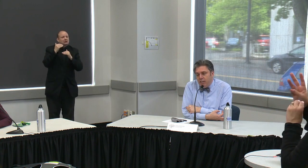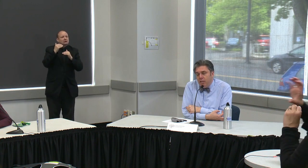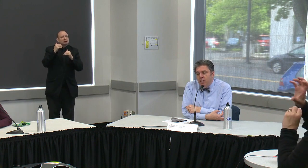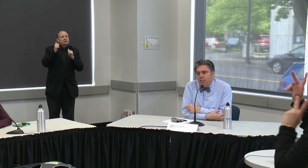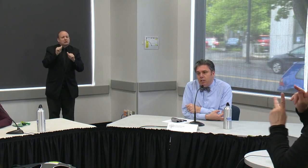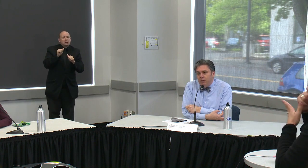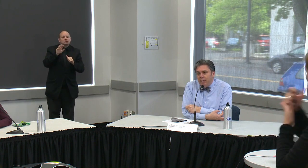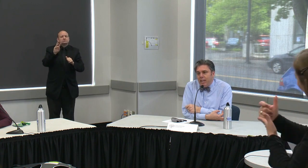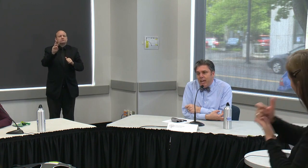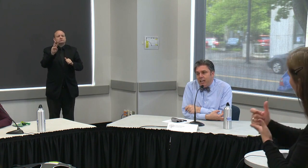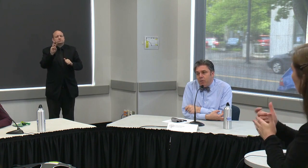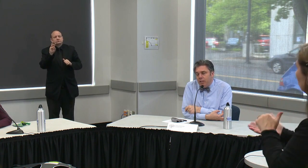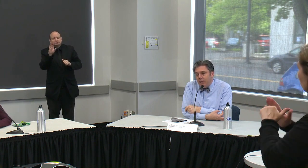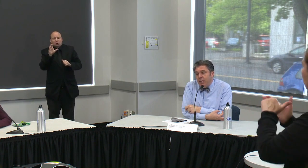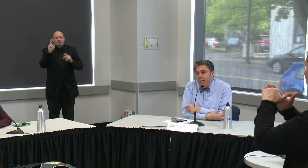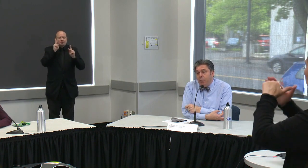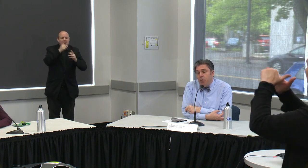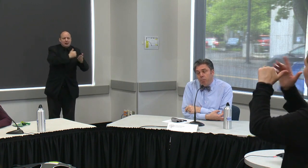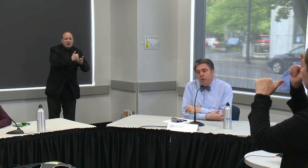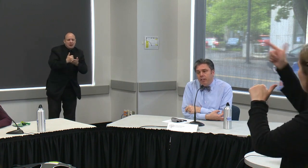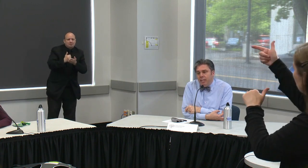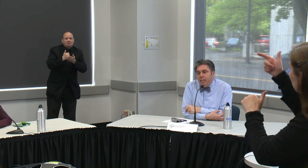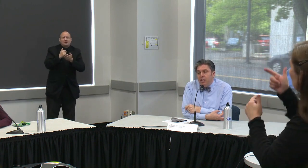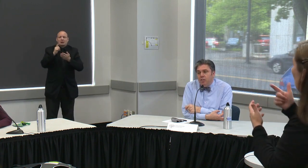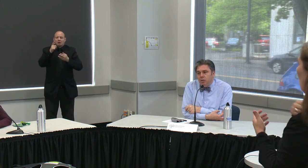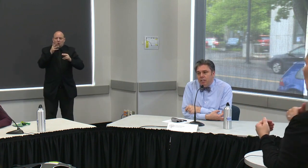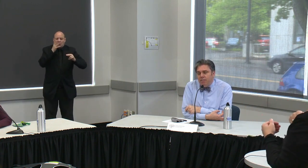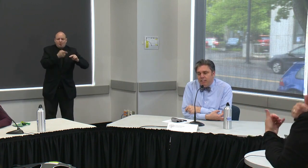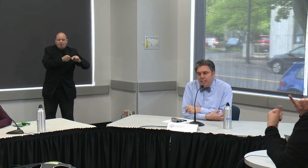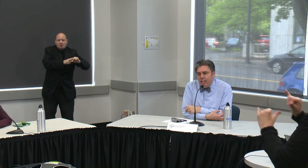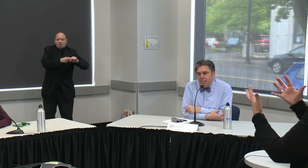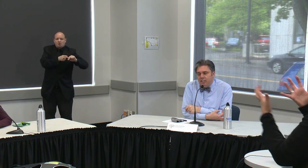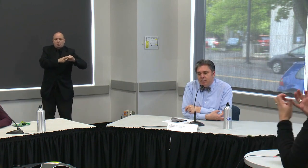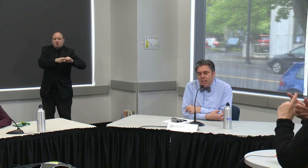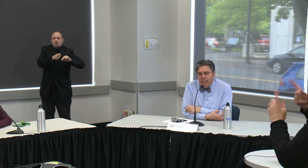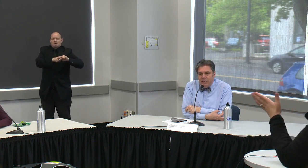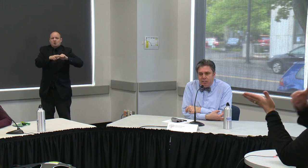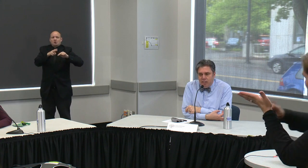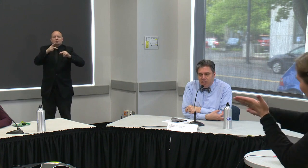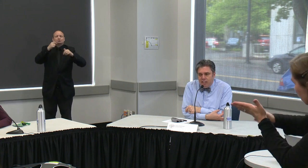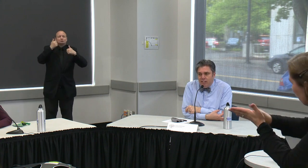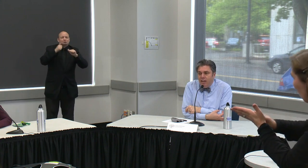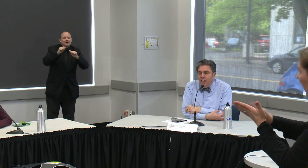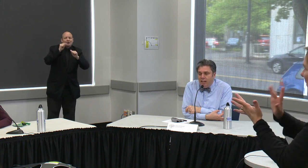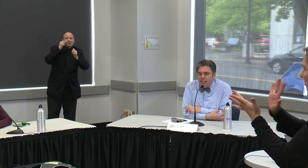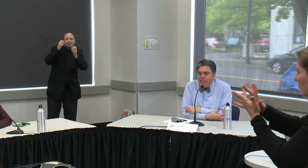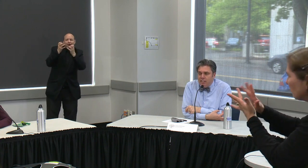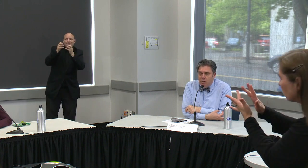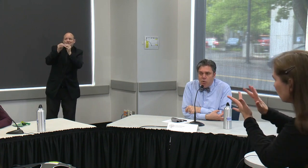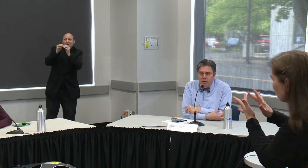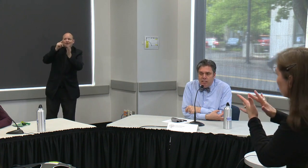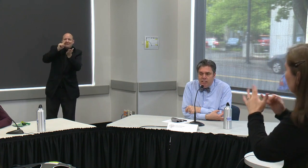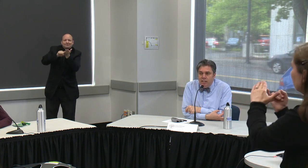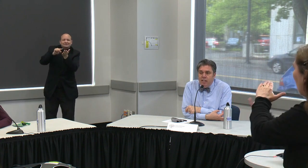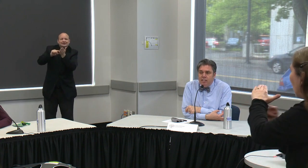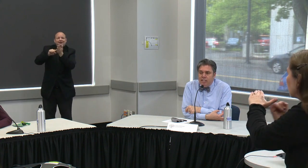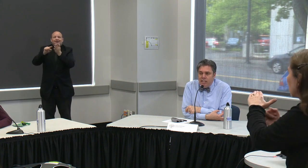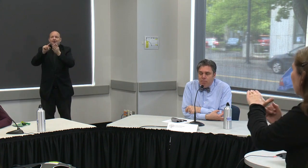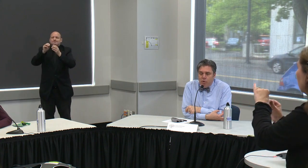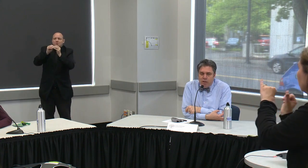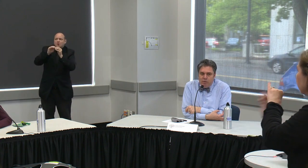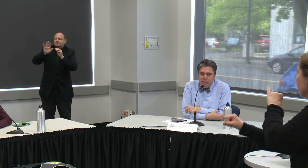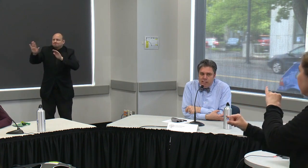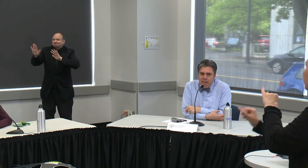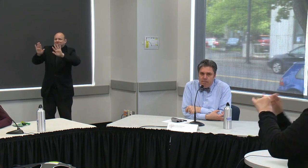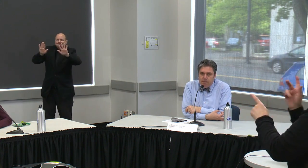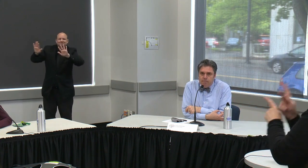in oregon so that we can adequately and appropriately do the investigations contact tracing isolation and quarantine to